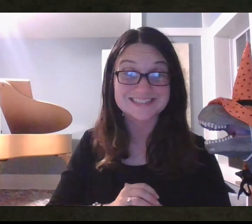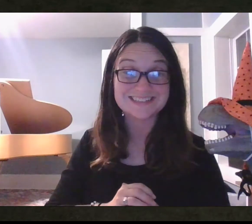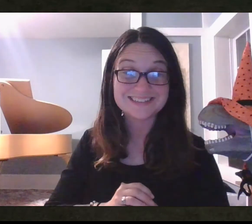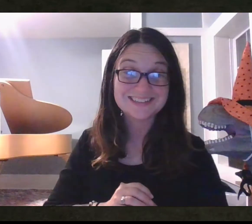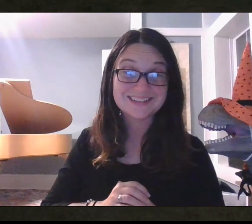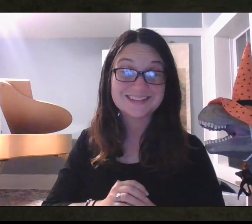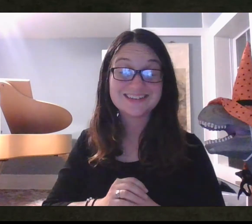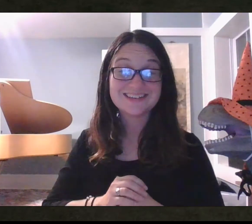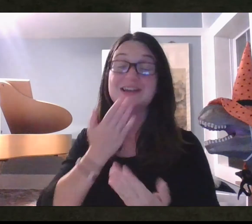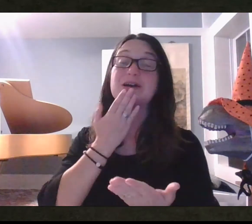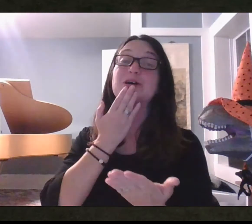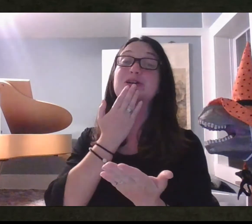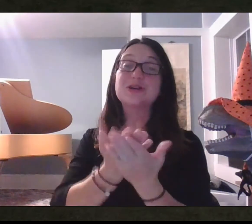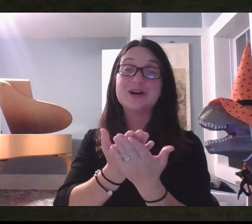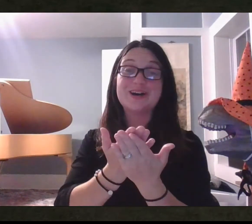chores.